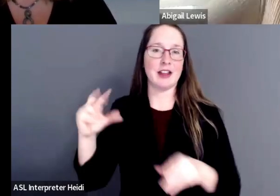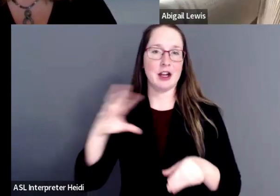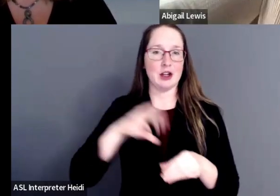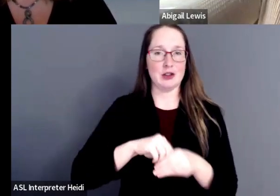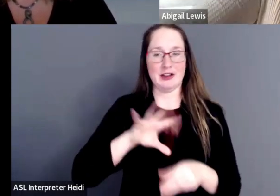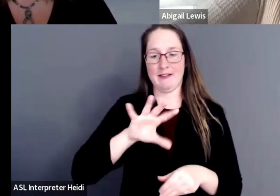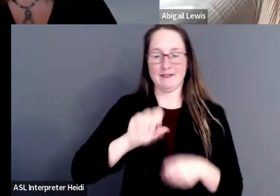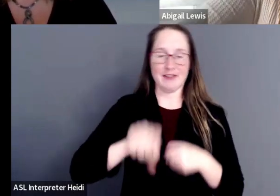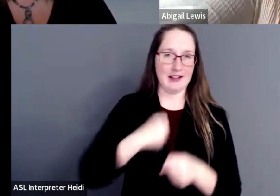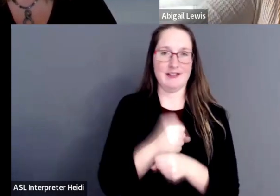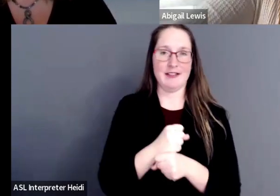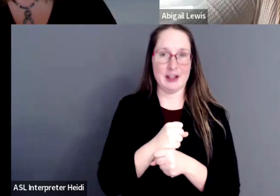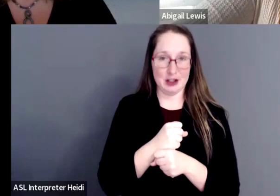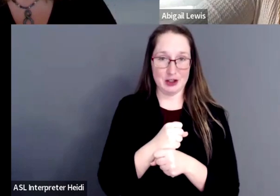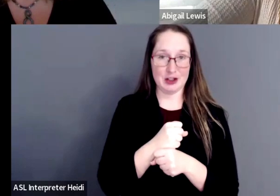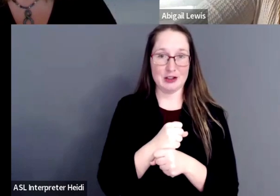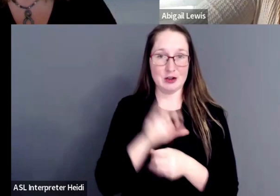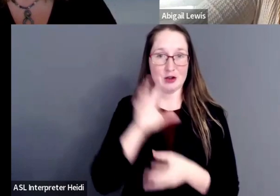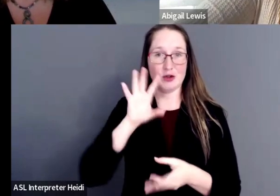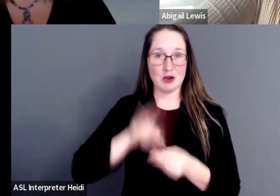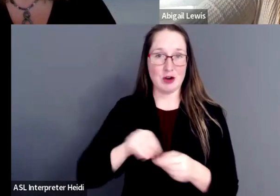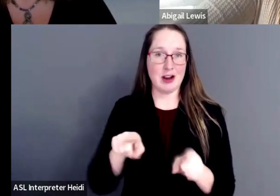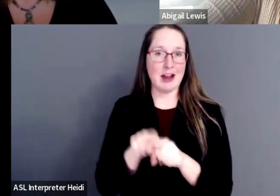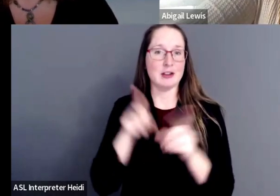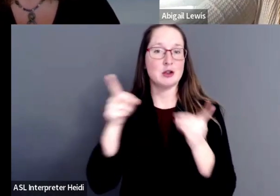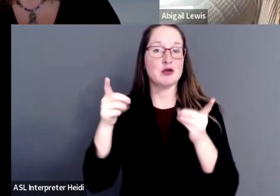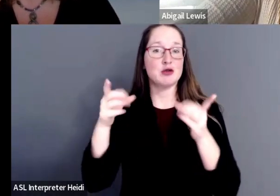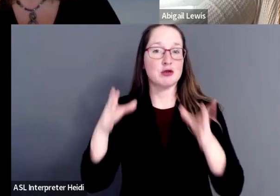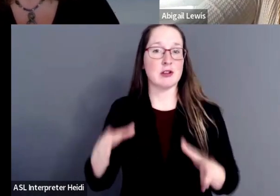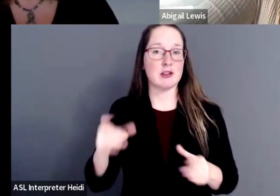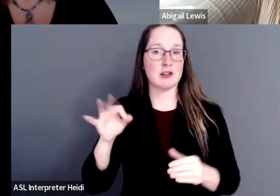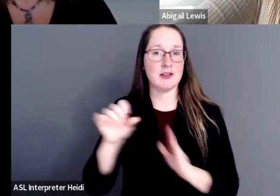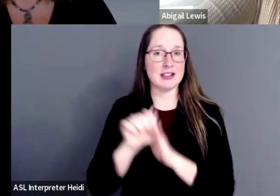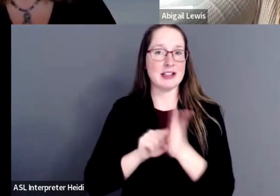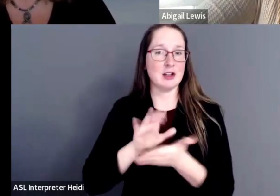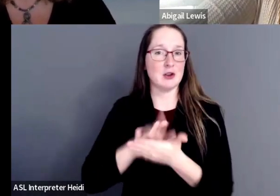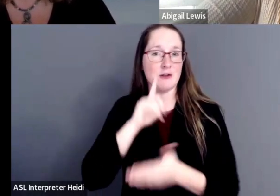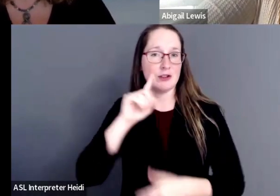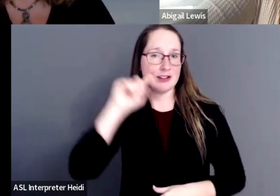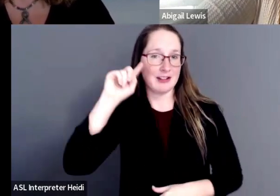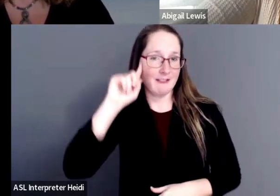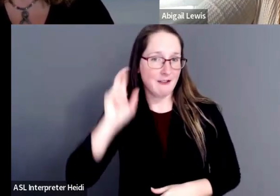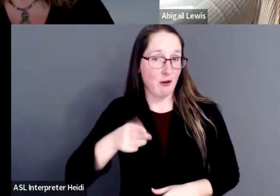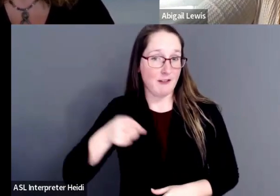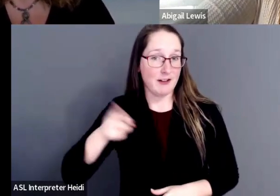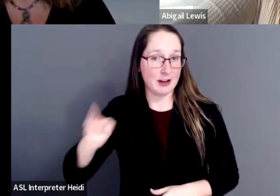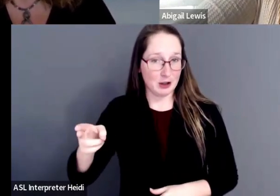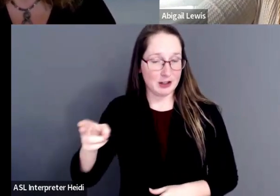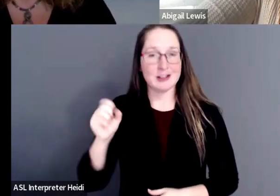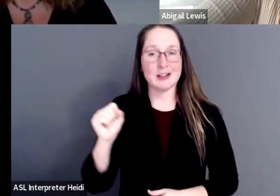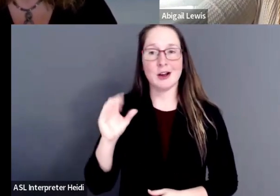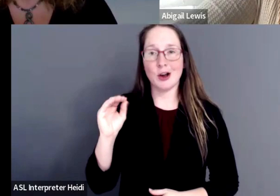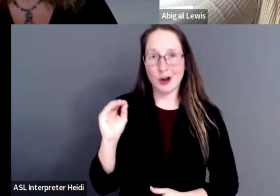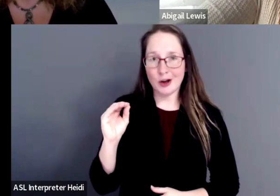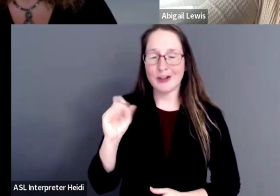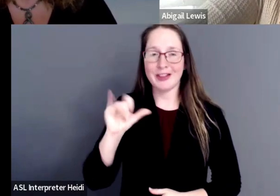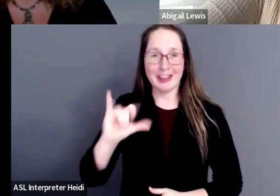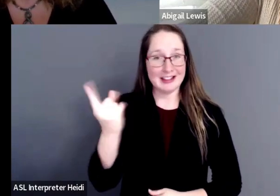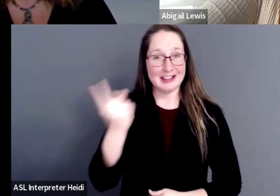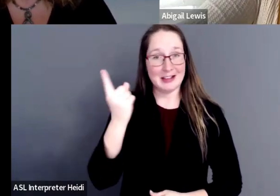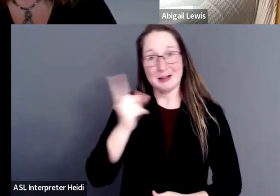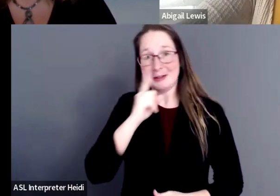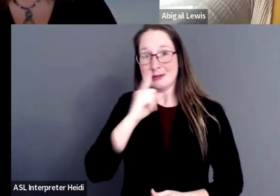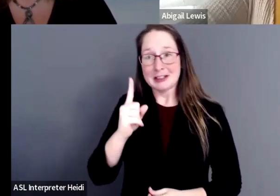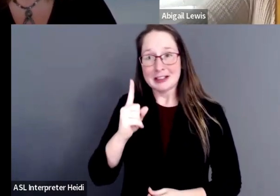years as a director of a state school for the deaf and hard of hearing. So it is something very